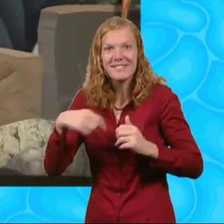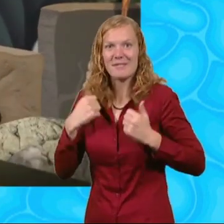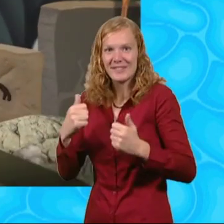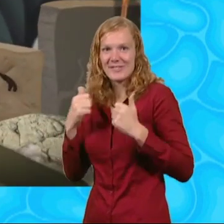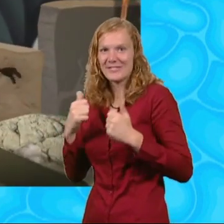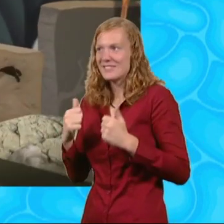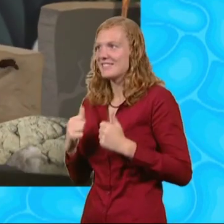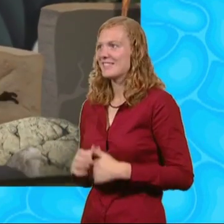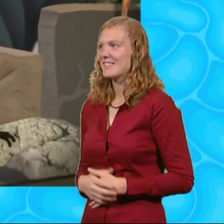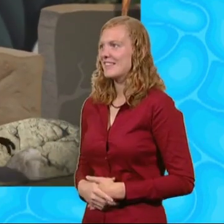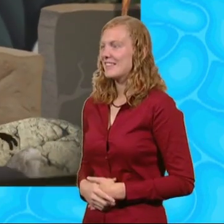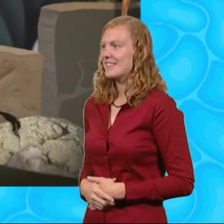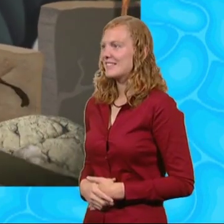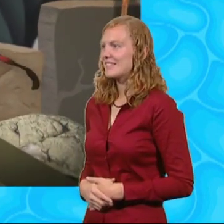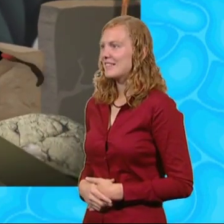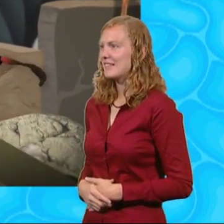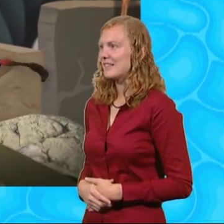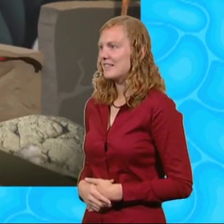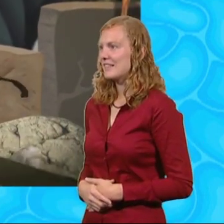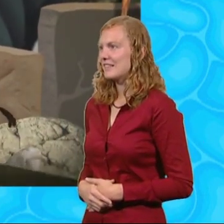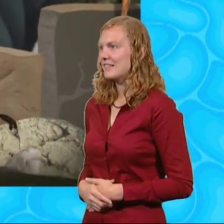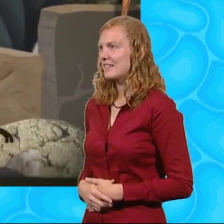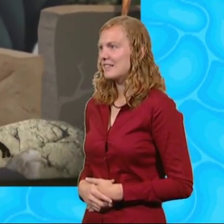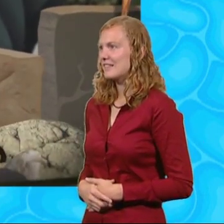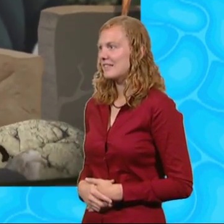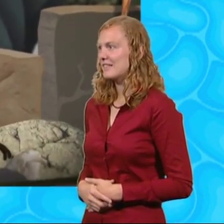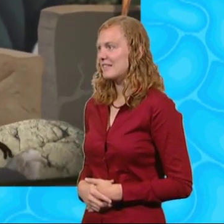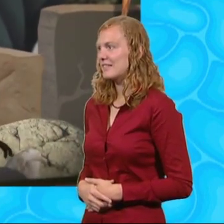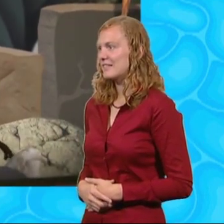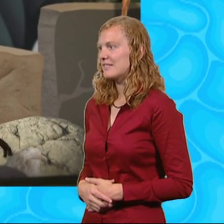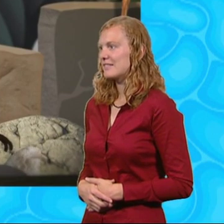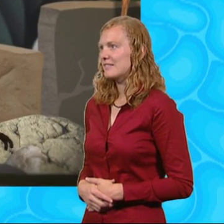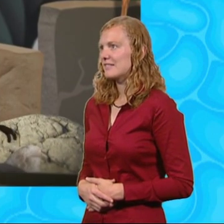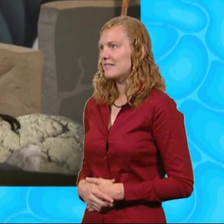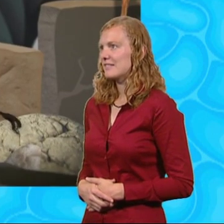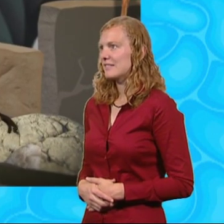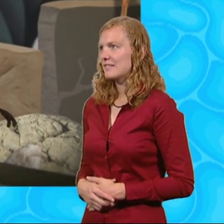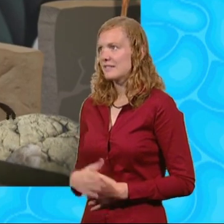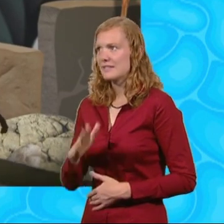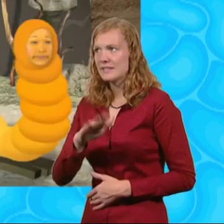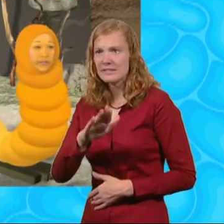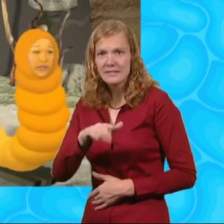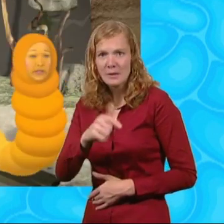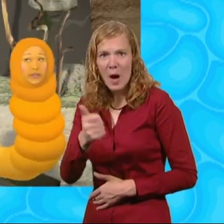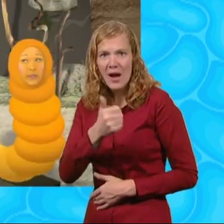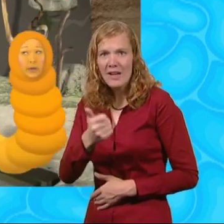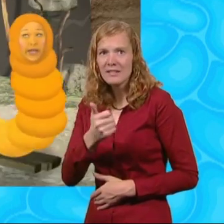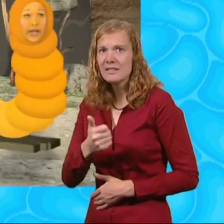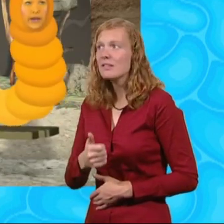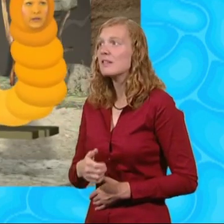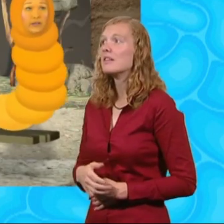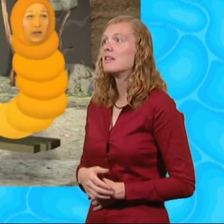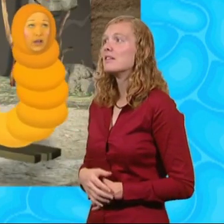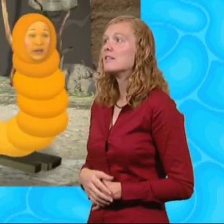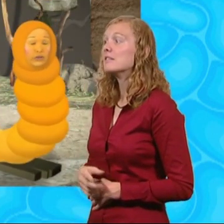Isn't this a great stunt, Grubby? Grubby? Are you okay? Tell it to the bottom,